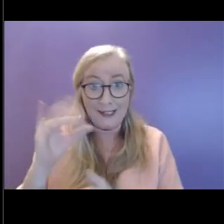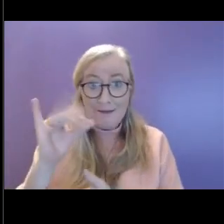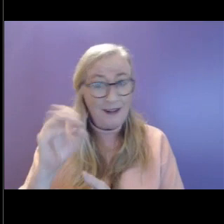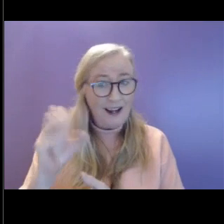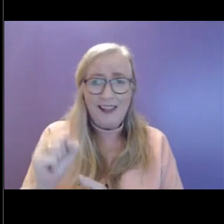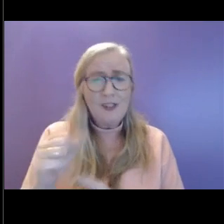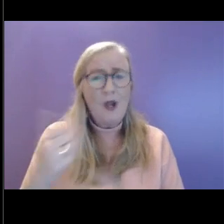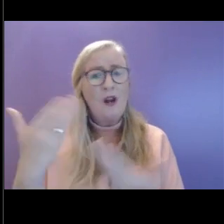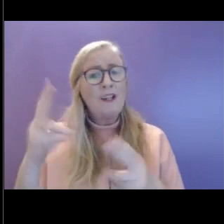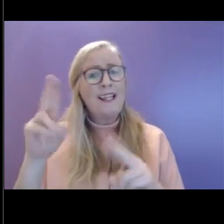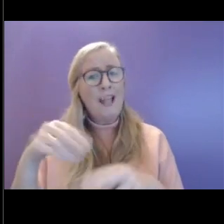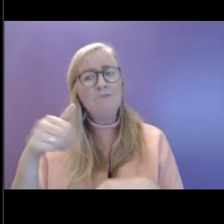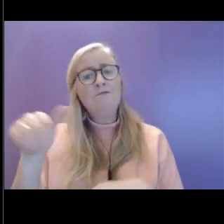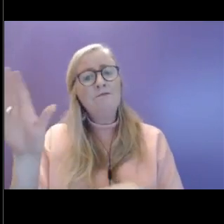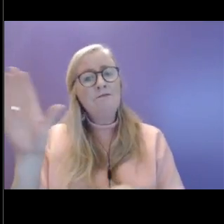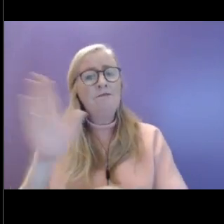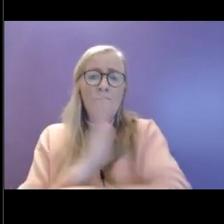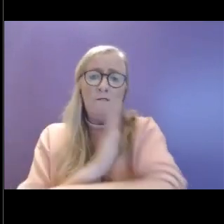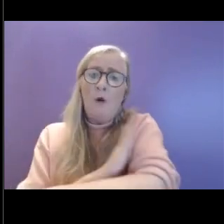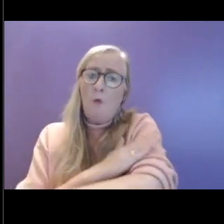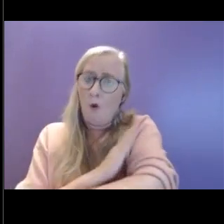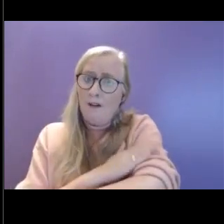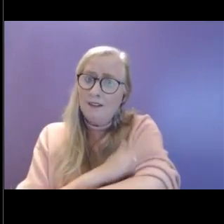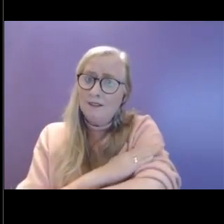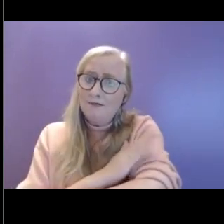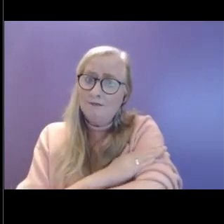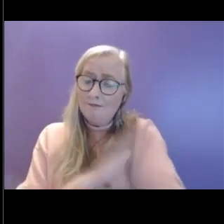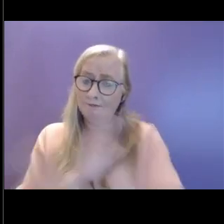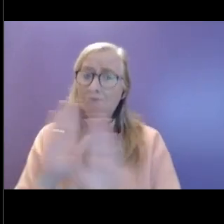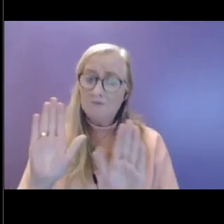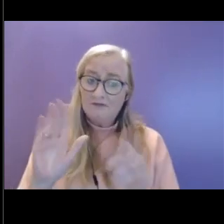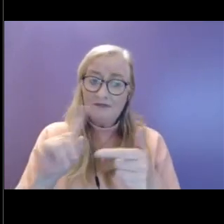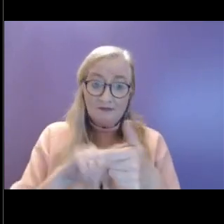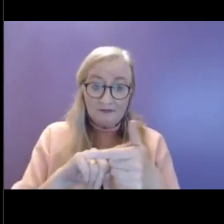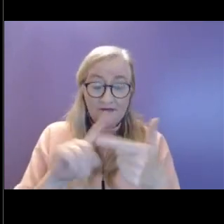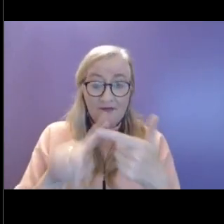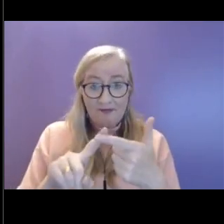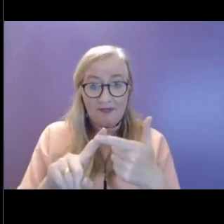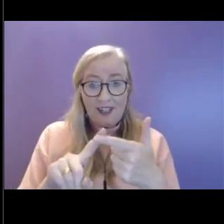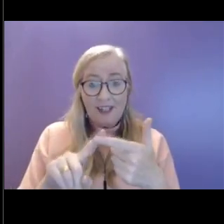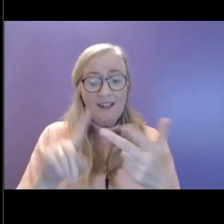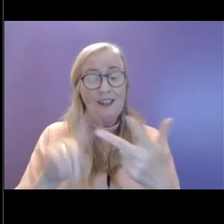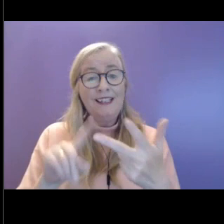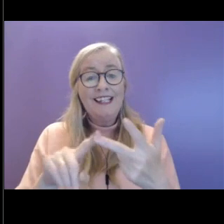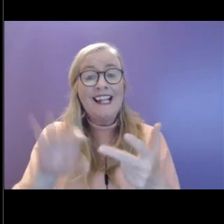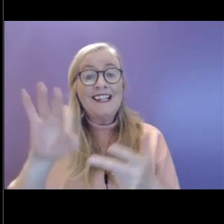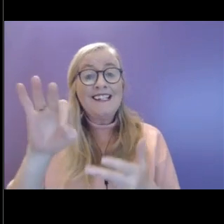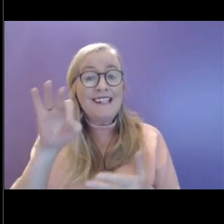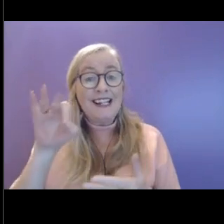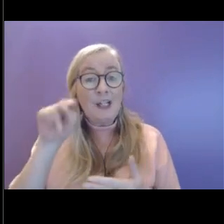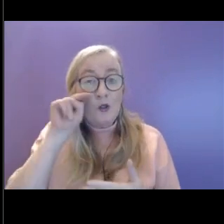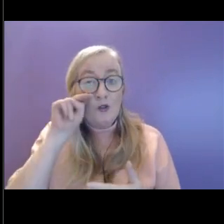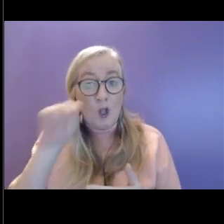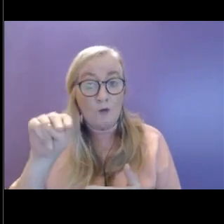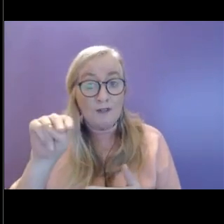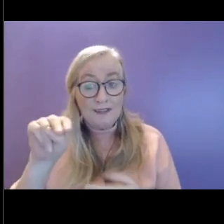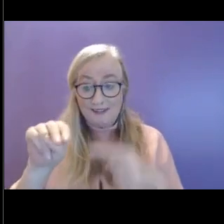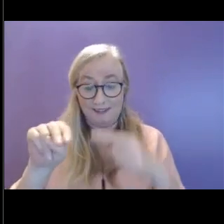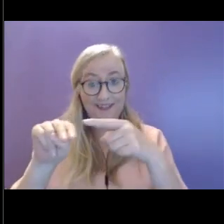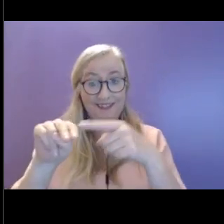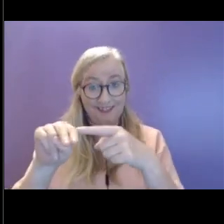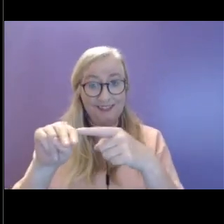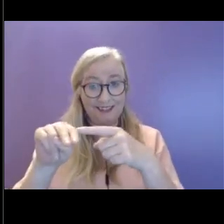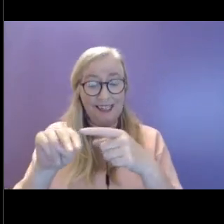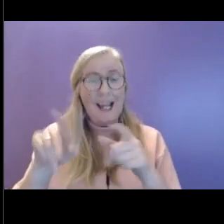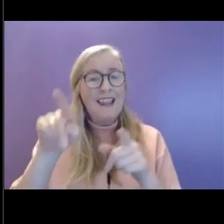going for a walk and then is taking notice. So, again, that's kind of going back to reflection, I